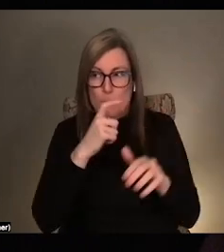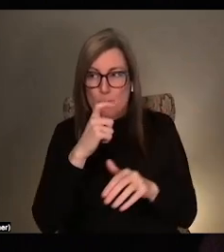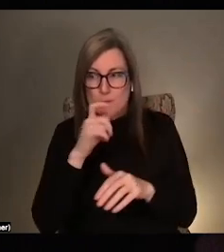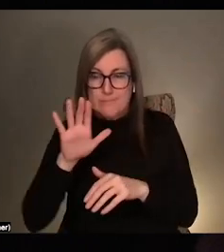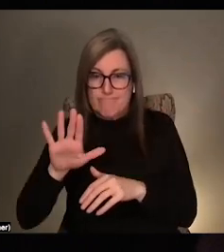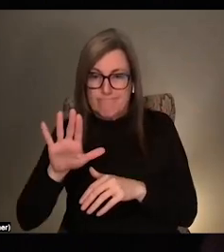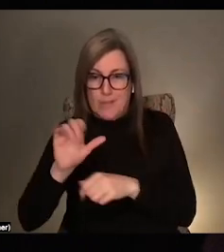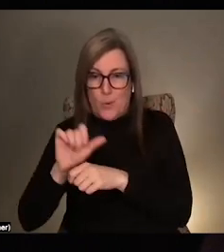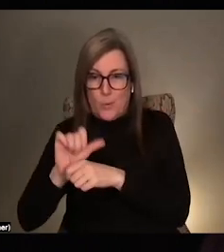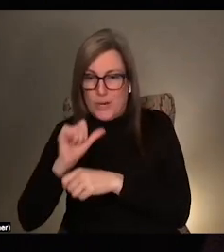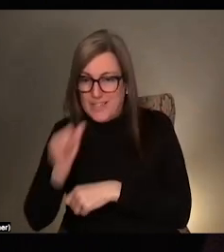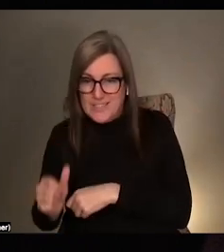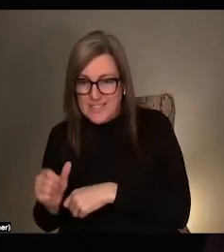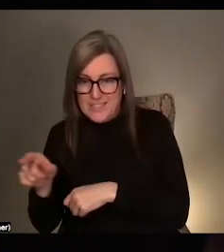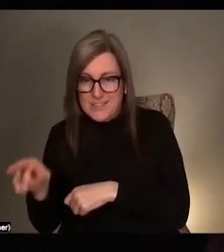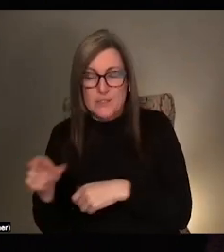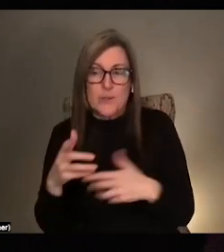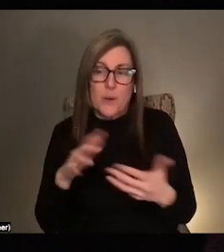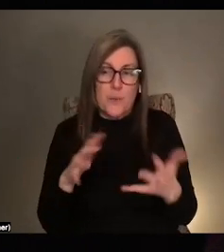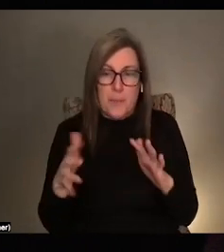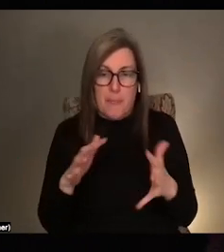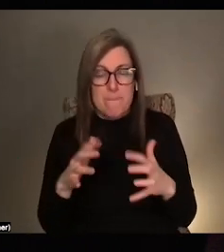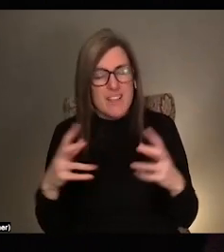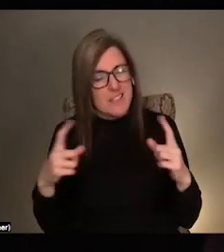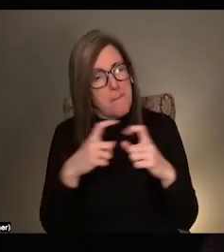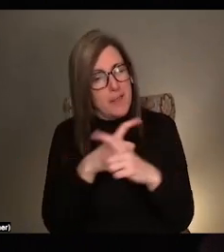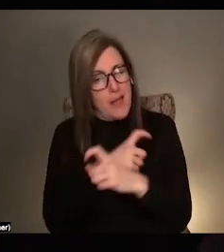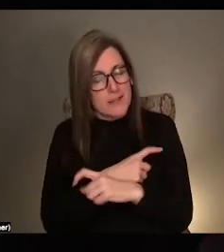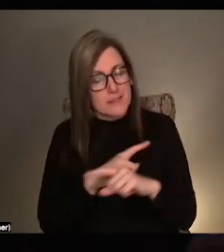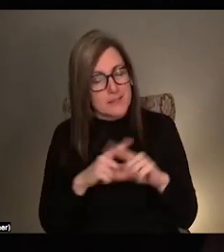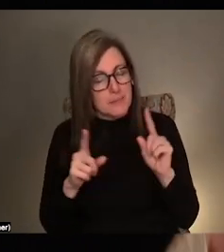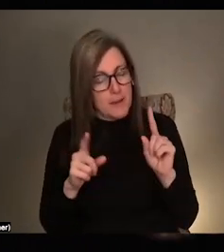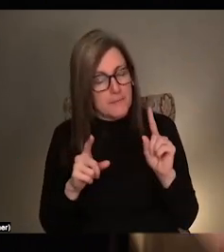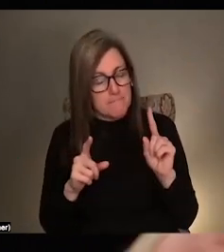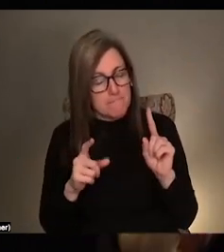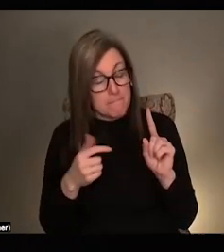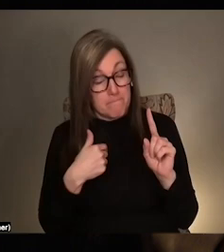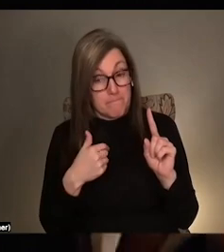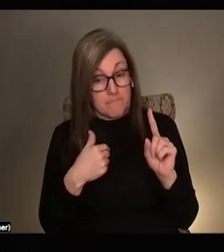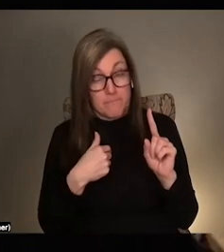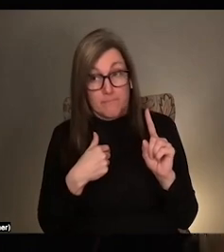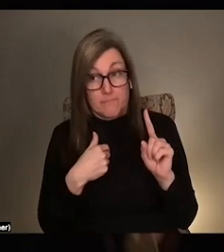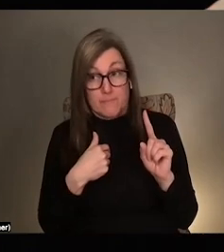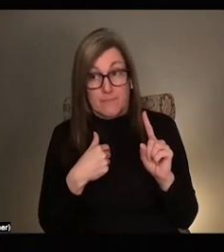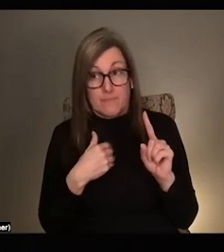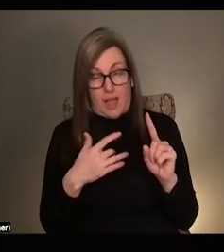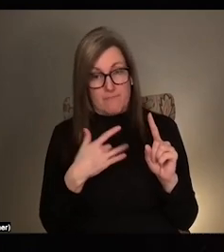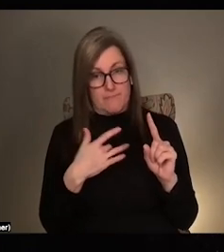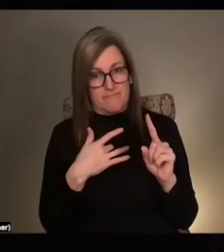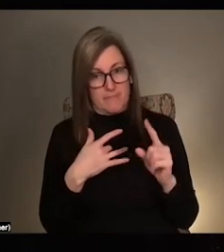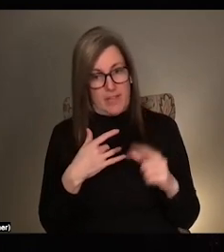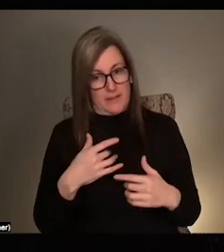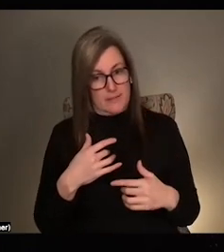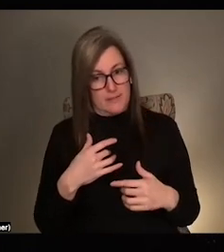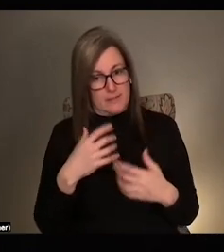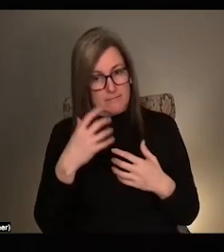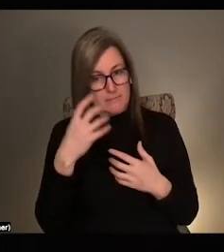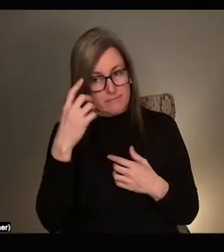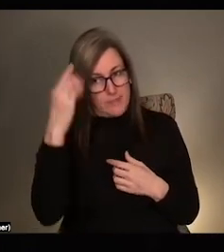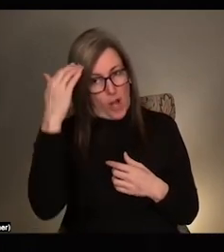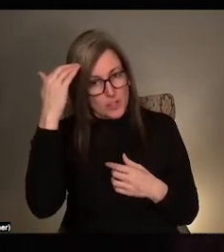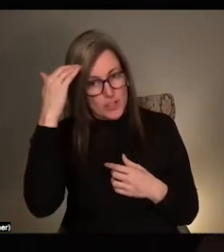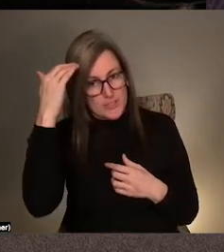it's, it's complex, but I think it's something that I've like definitely very like self-consciously like navigated as an artist.